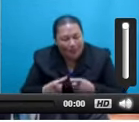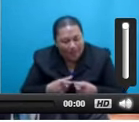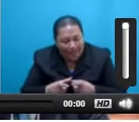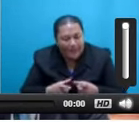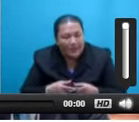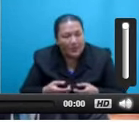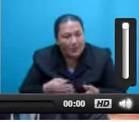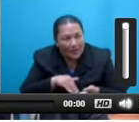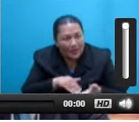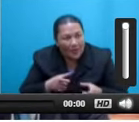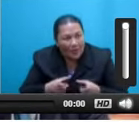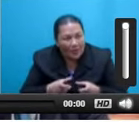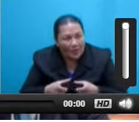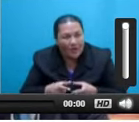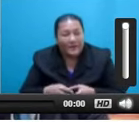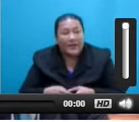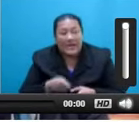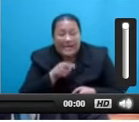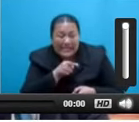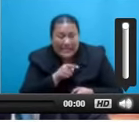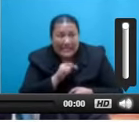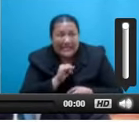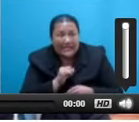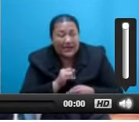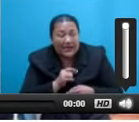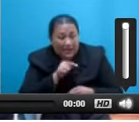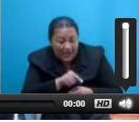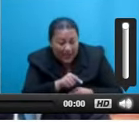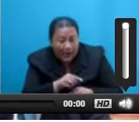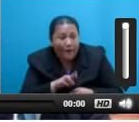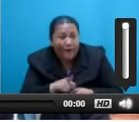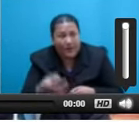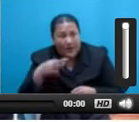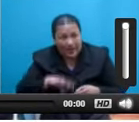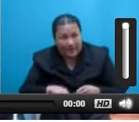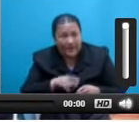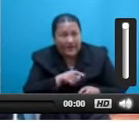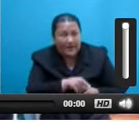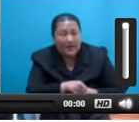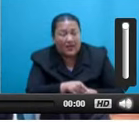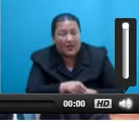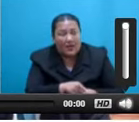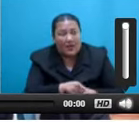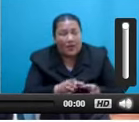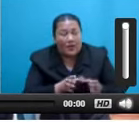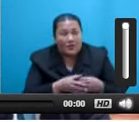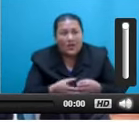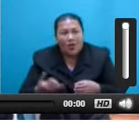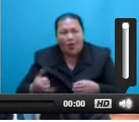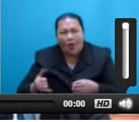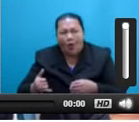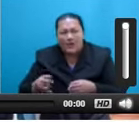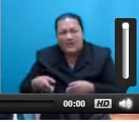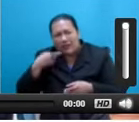and dealers or is it another trap to extract the much needed funds by way of taxes and levy to continue the fundraising for